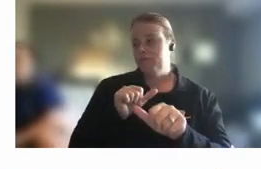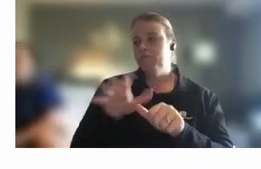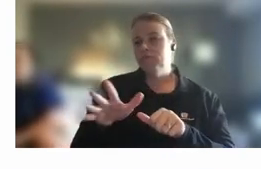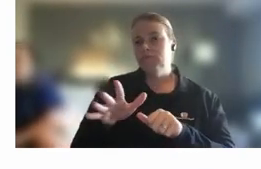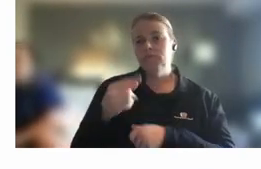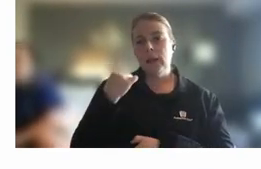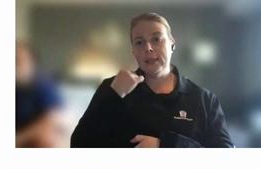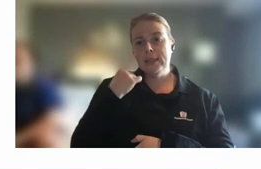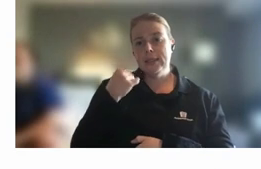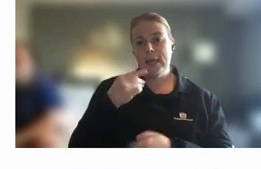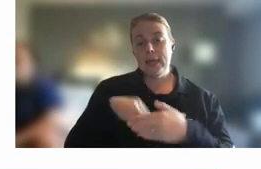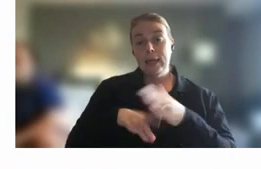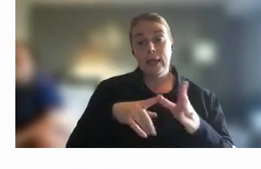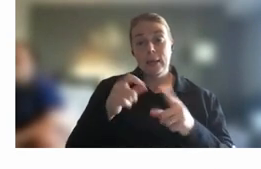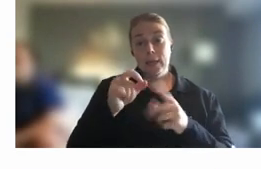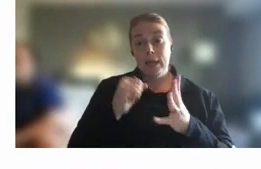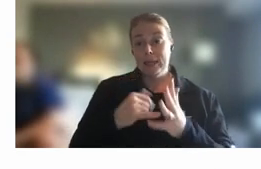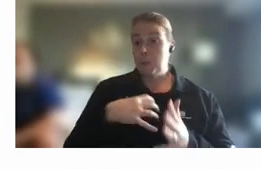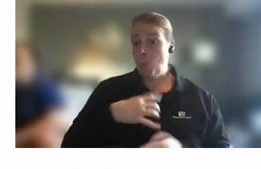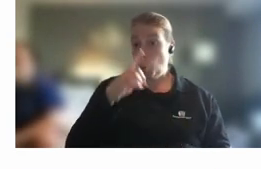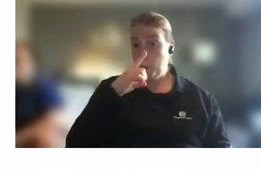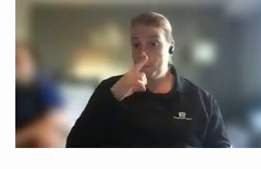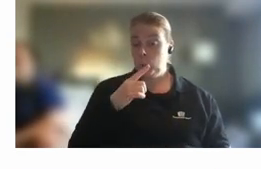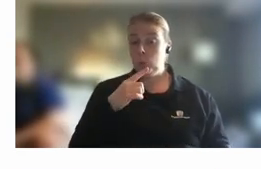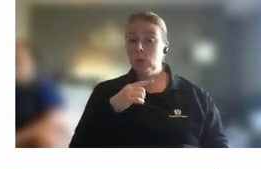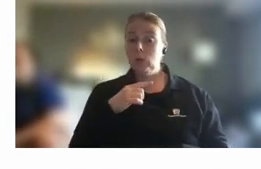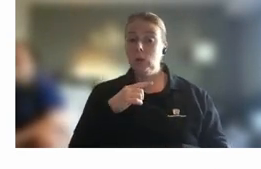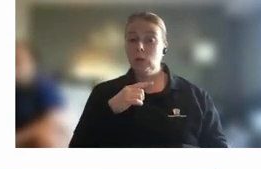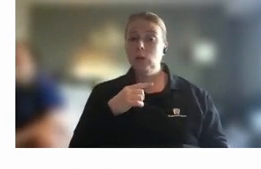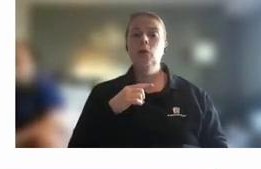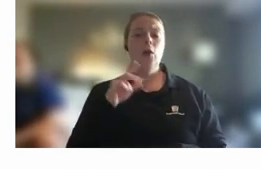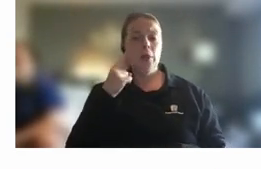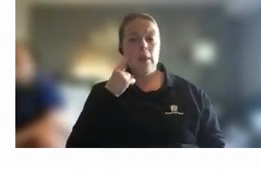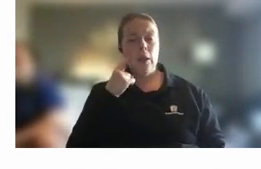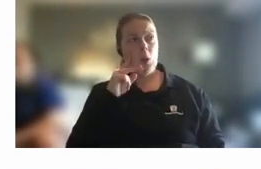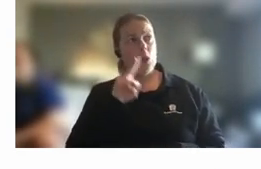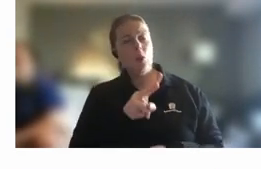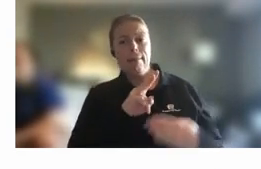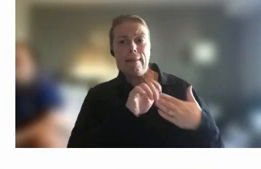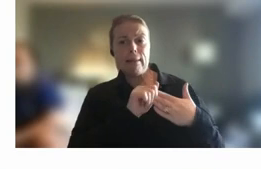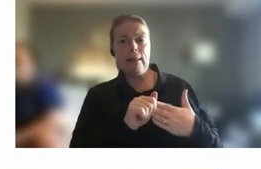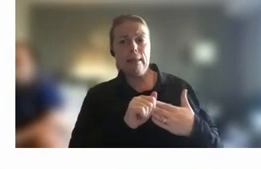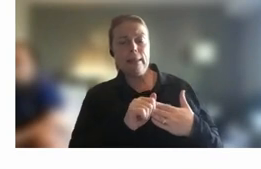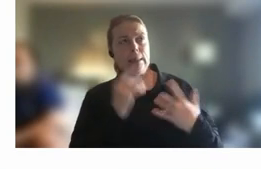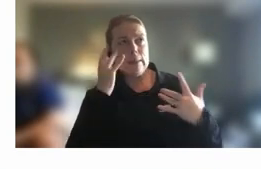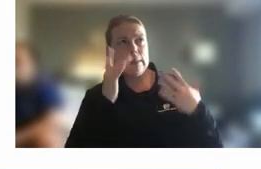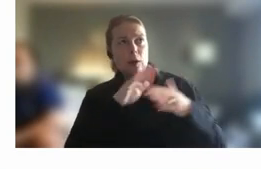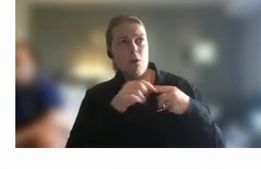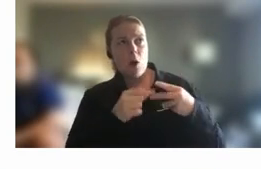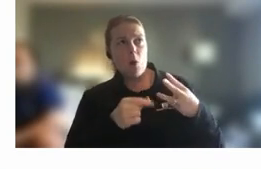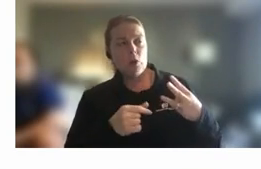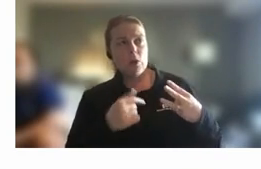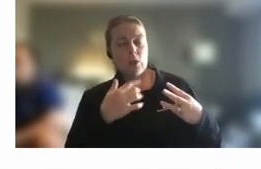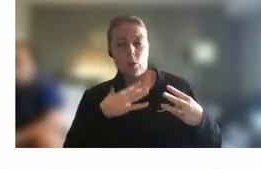the abs more and more people kind of looking at those levers and looking for options to get a better balance